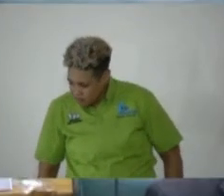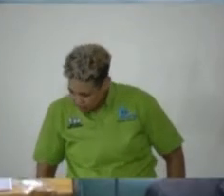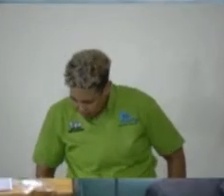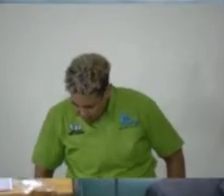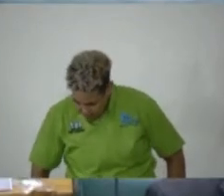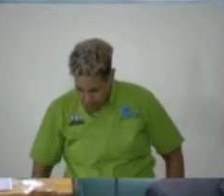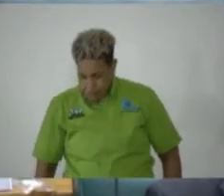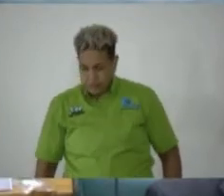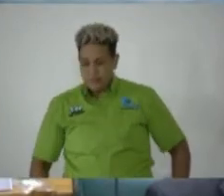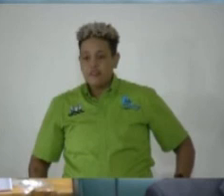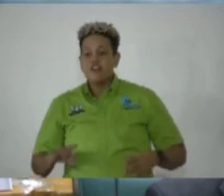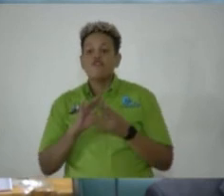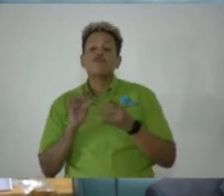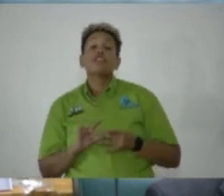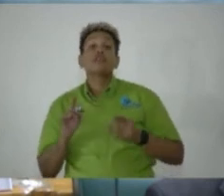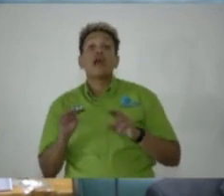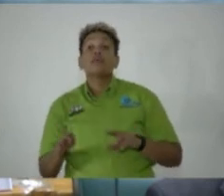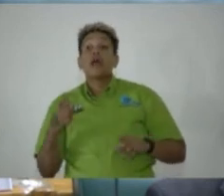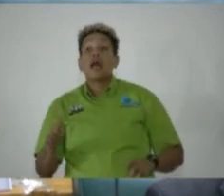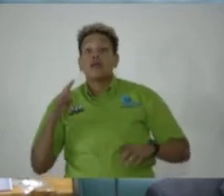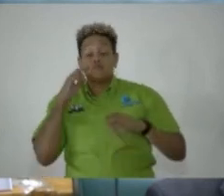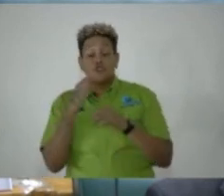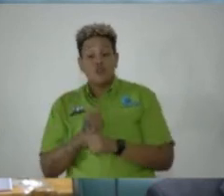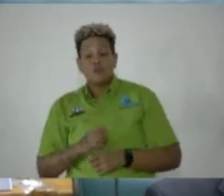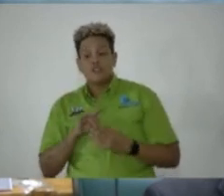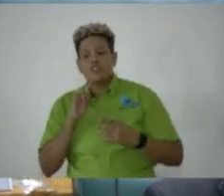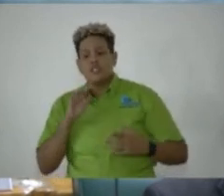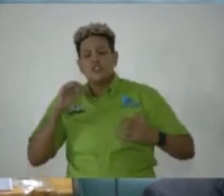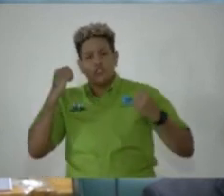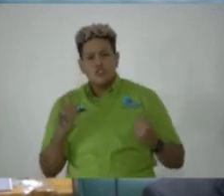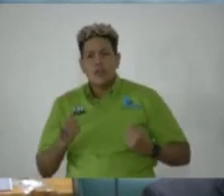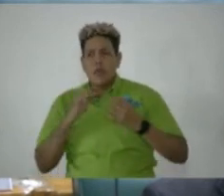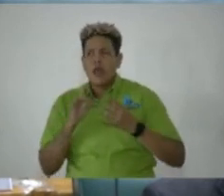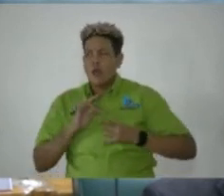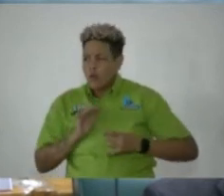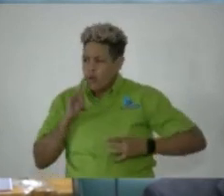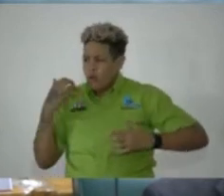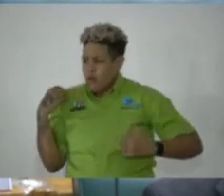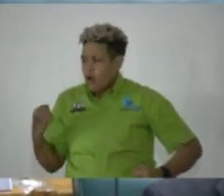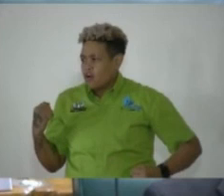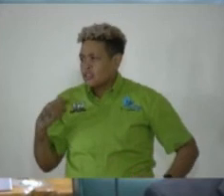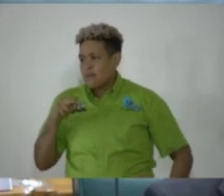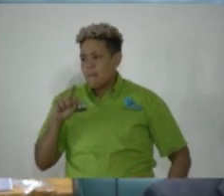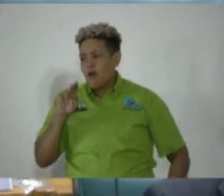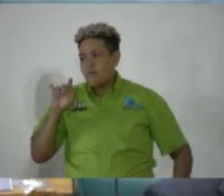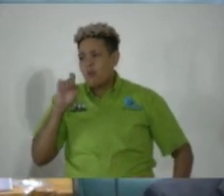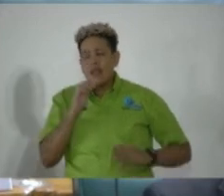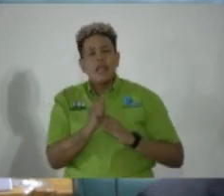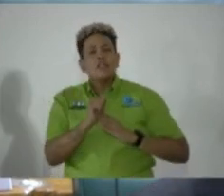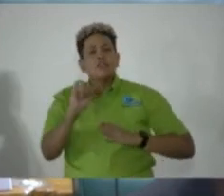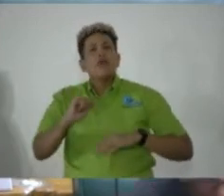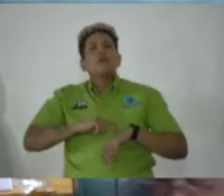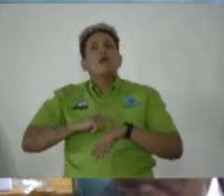With reciters summarizing the tremendous courage and leadership that